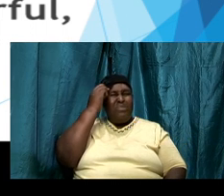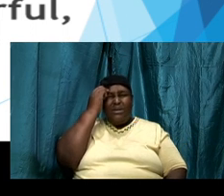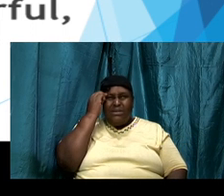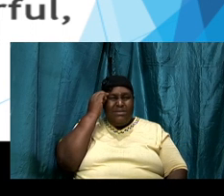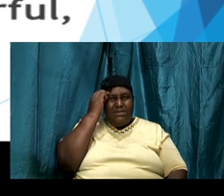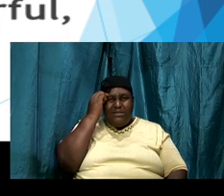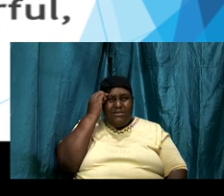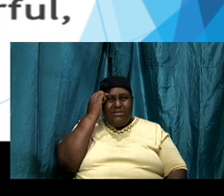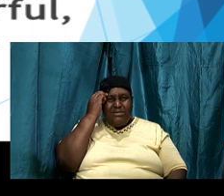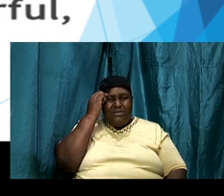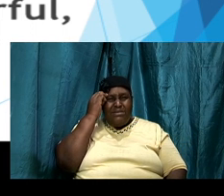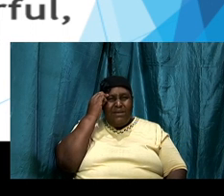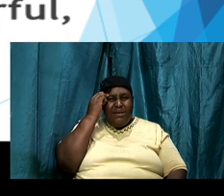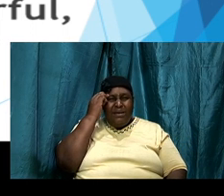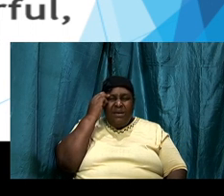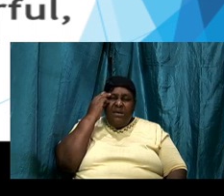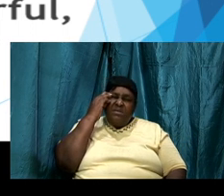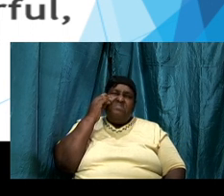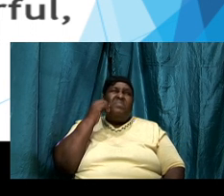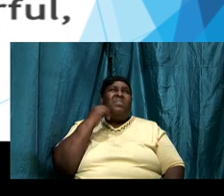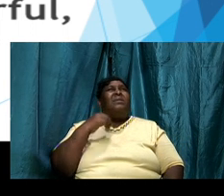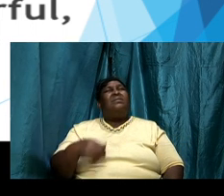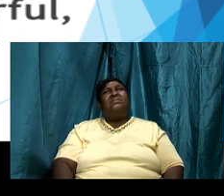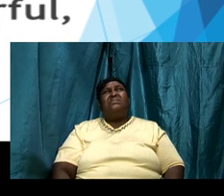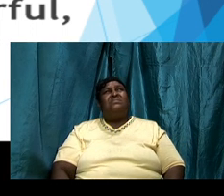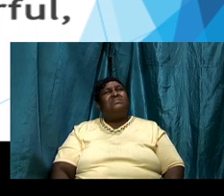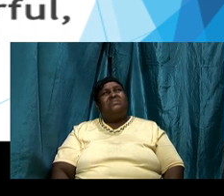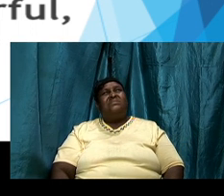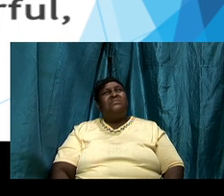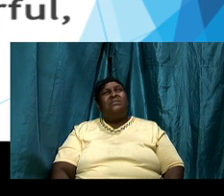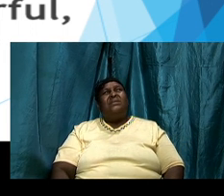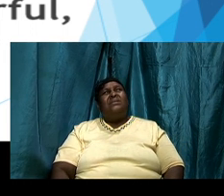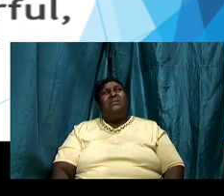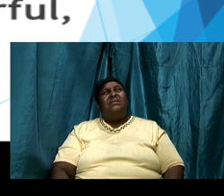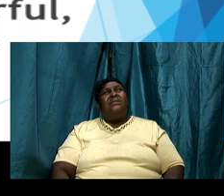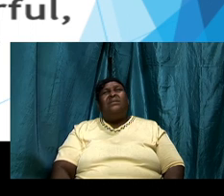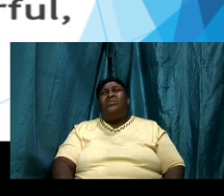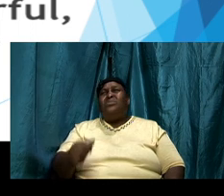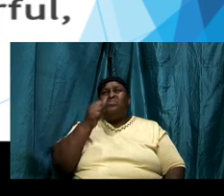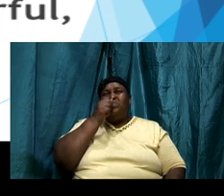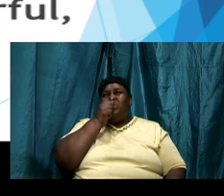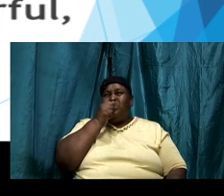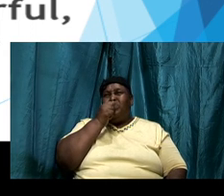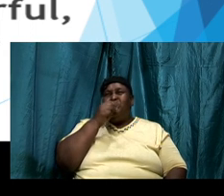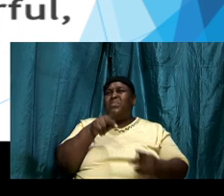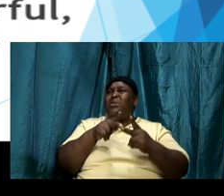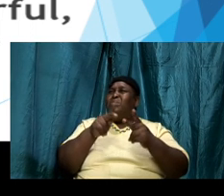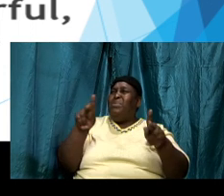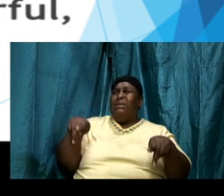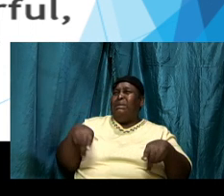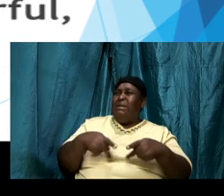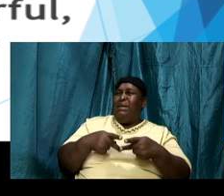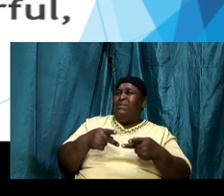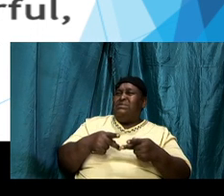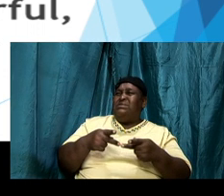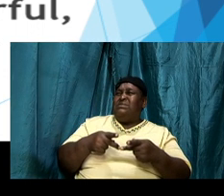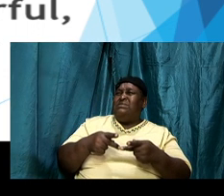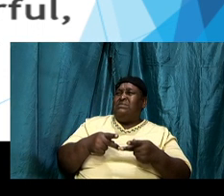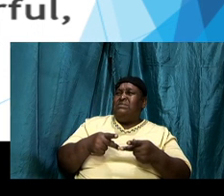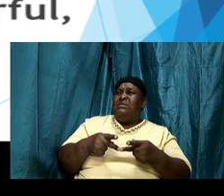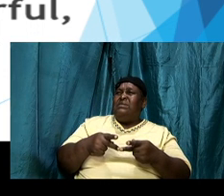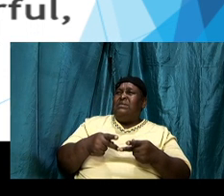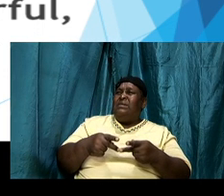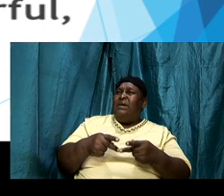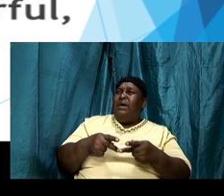us stepping back getting into a quiet place I urge every saint